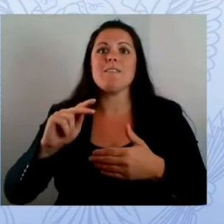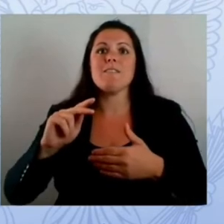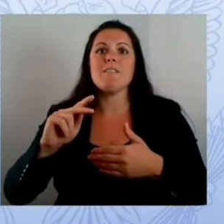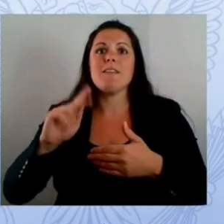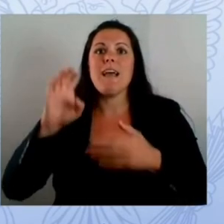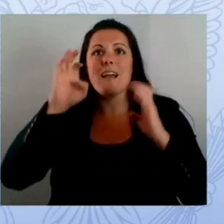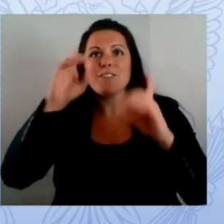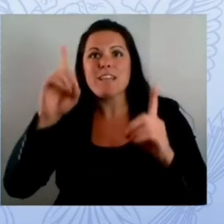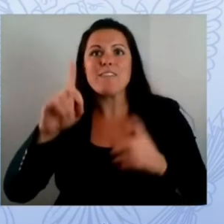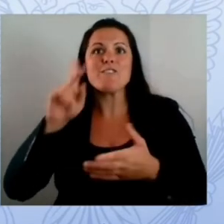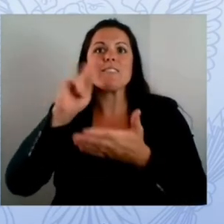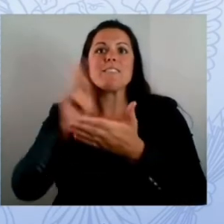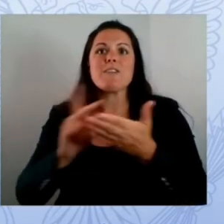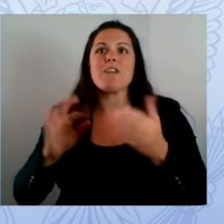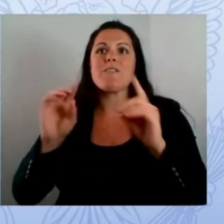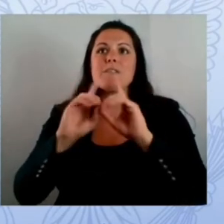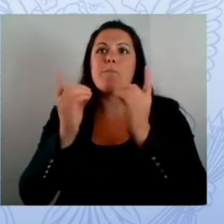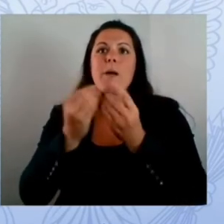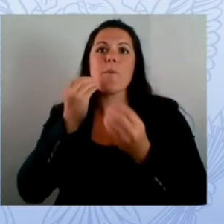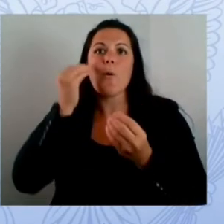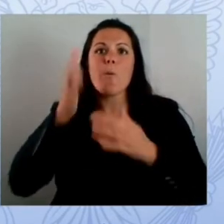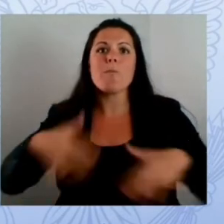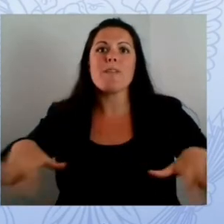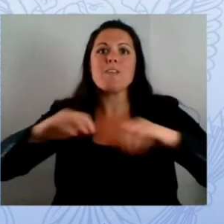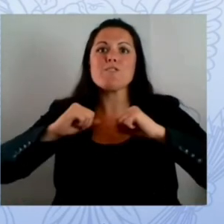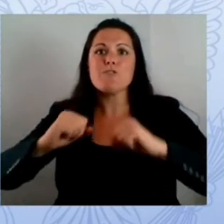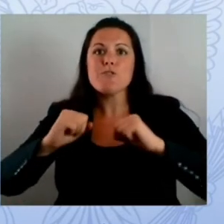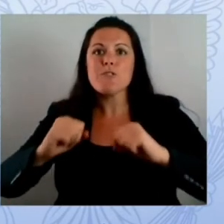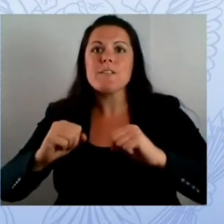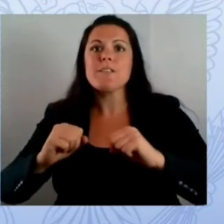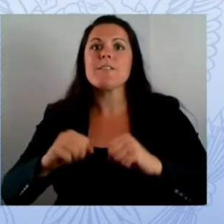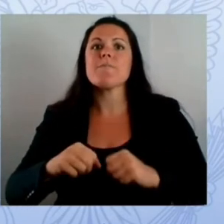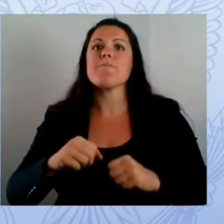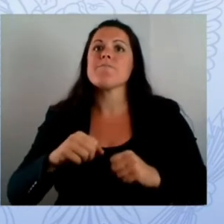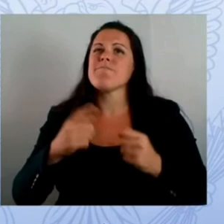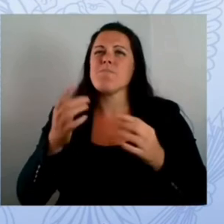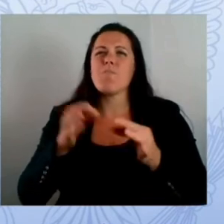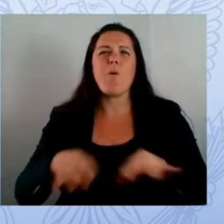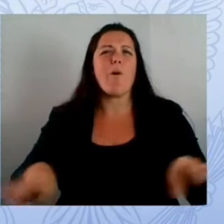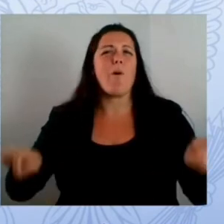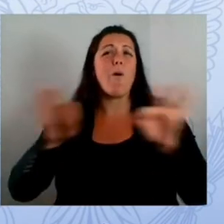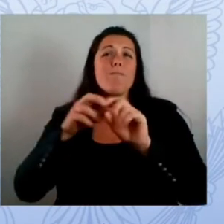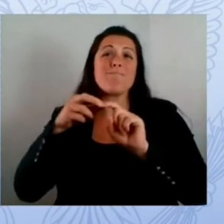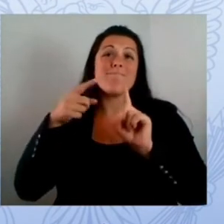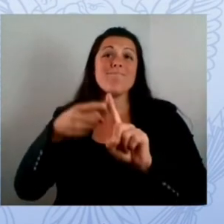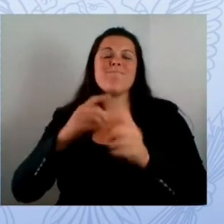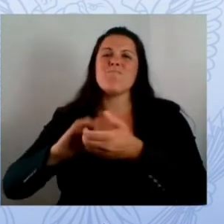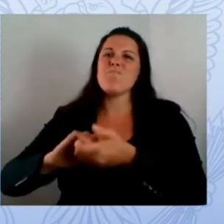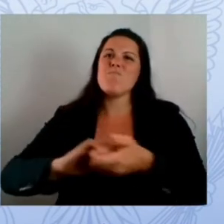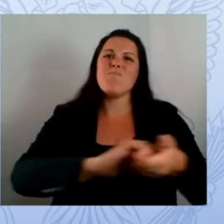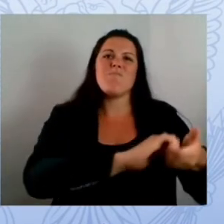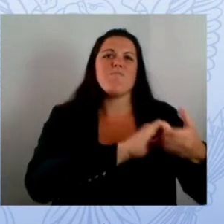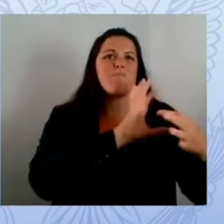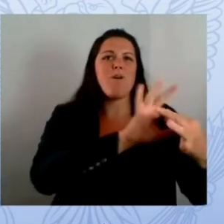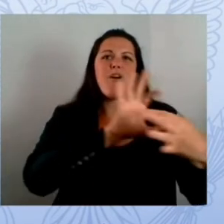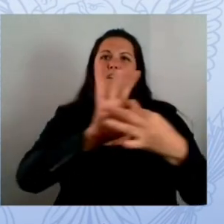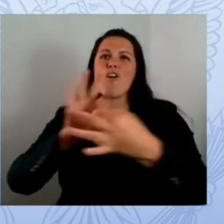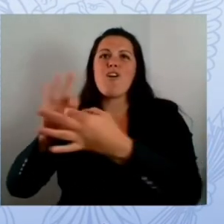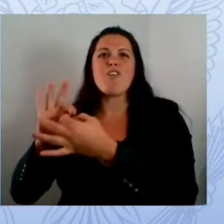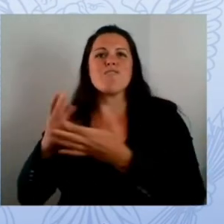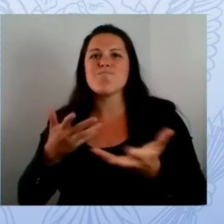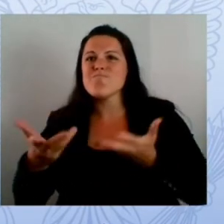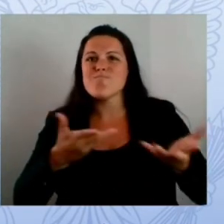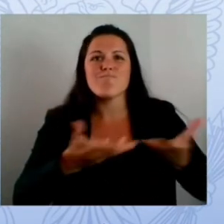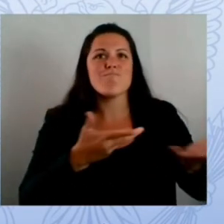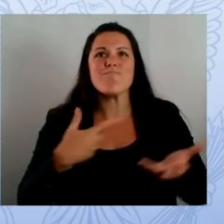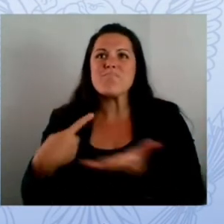is what will keep our schools and our kids safe so we're excited today is just the beginning and we're excited both for those who joined us here today